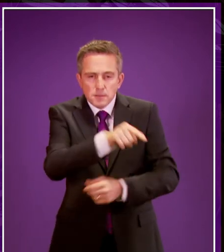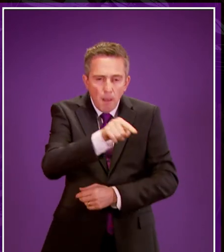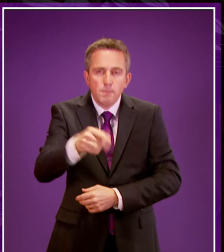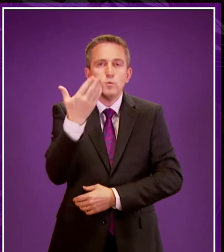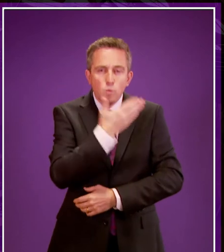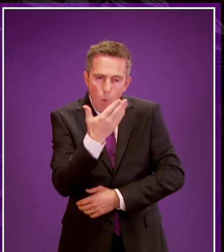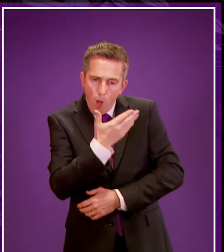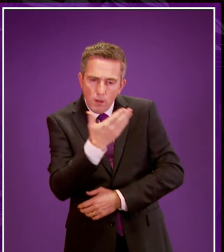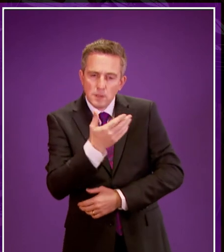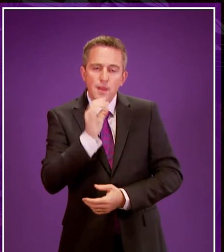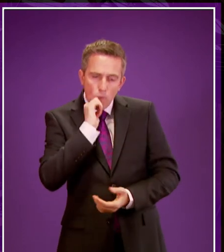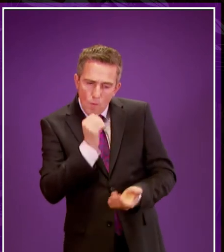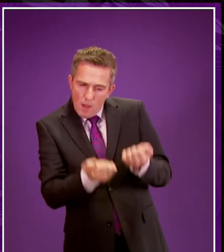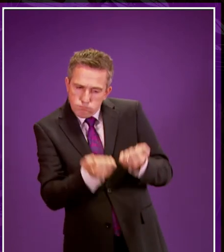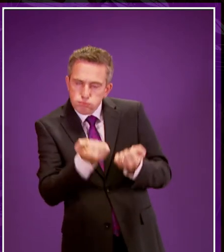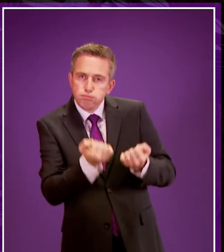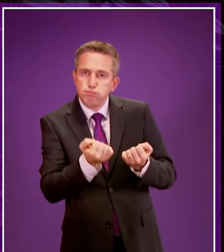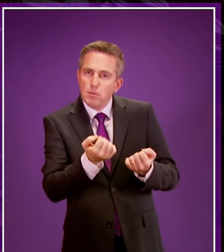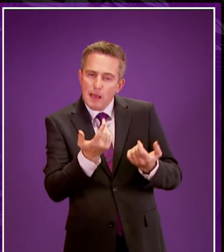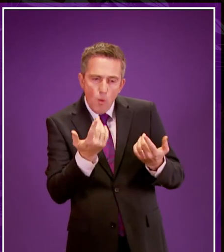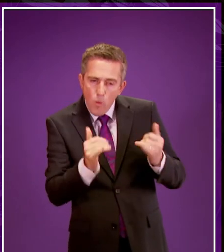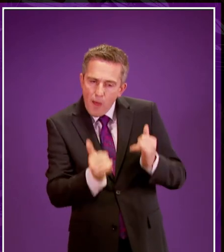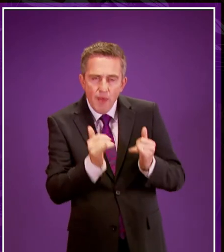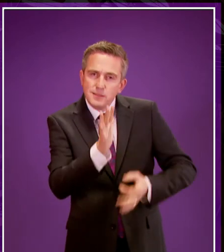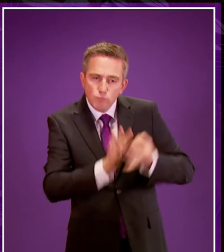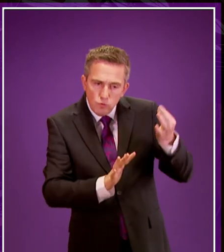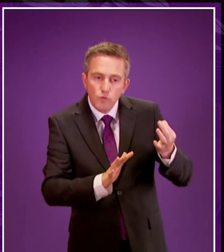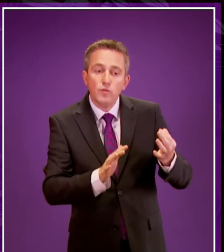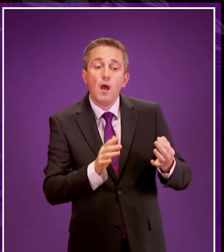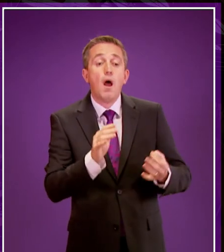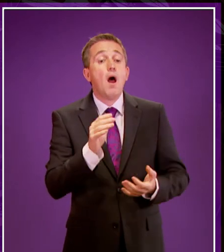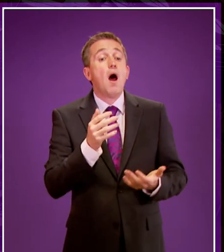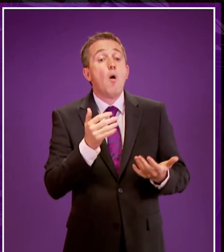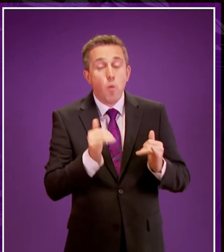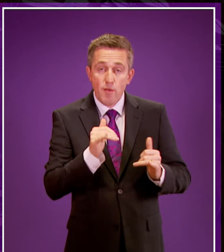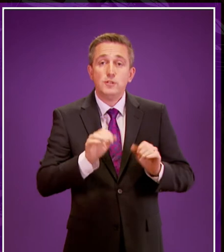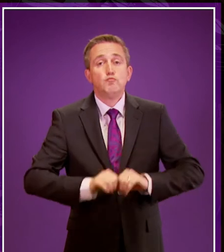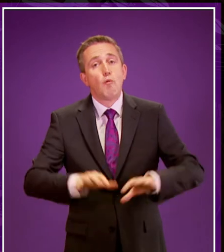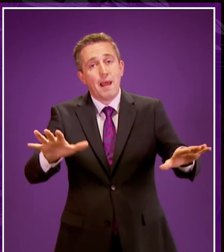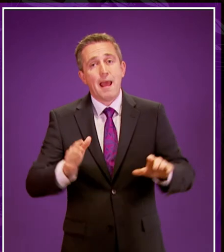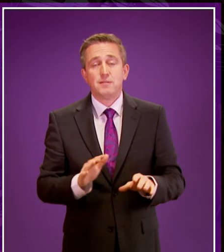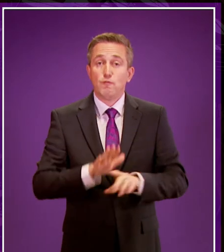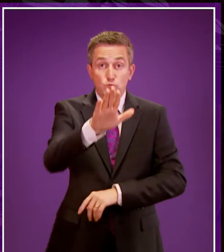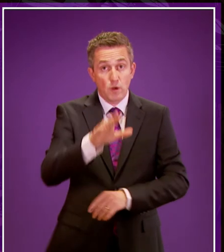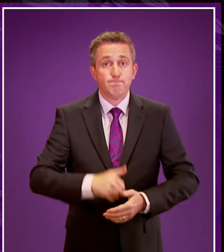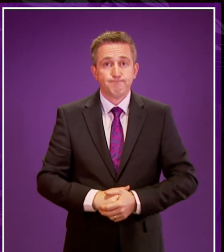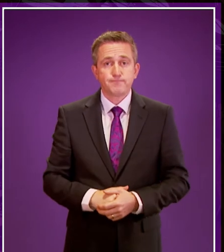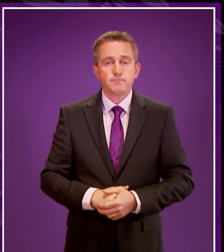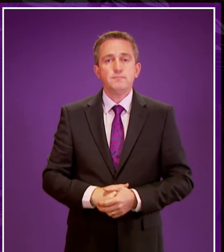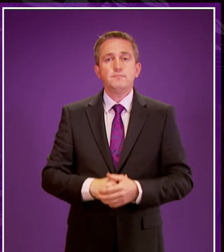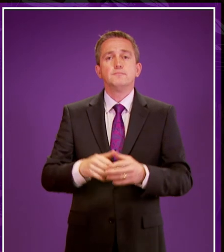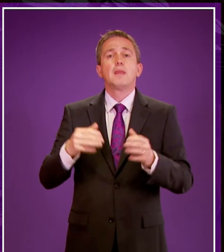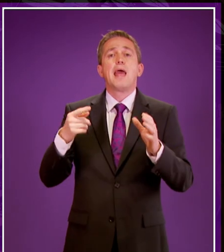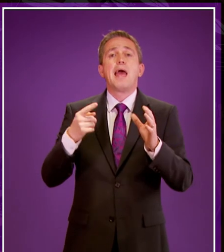and then see what the impact is on that and see whether we should roll it out. So there is work ongoing. And Marie Todd.